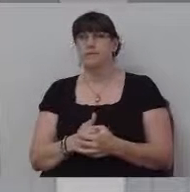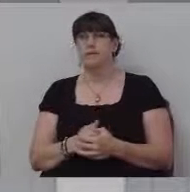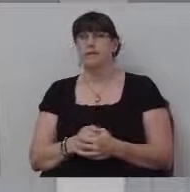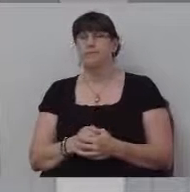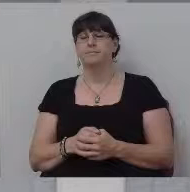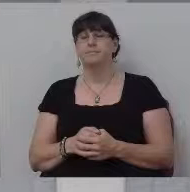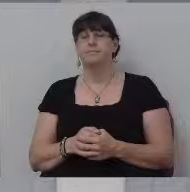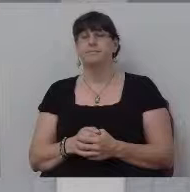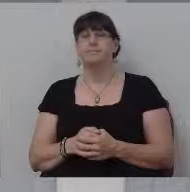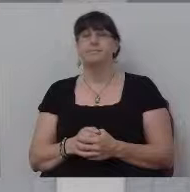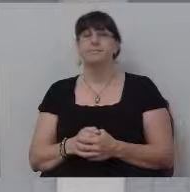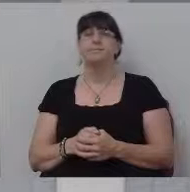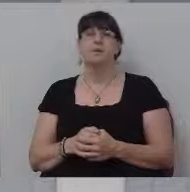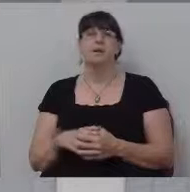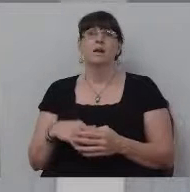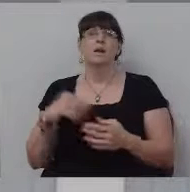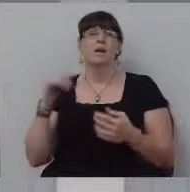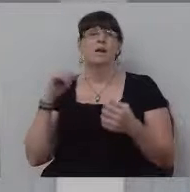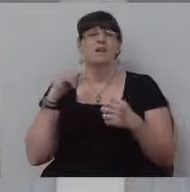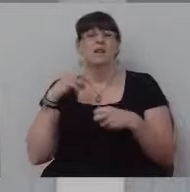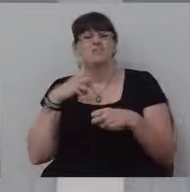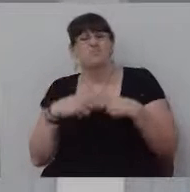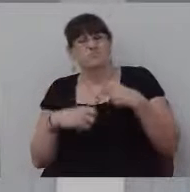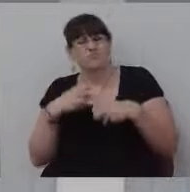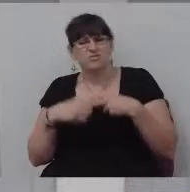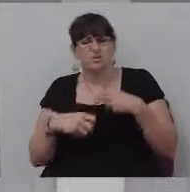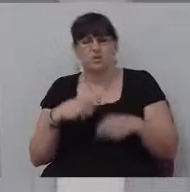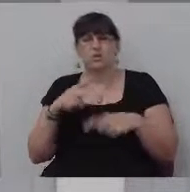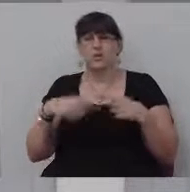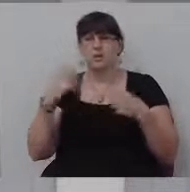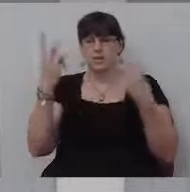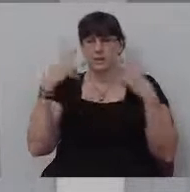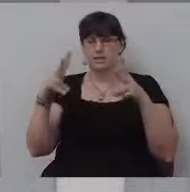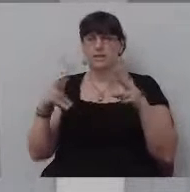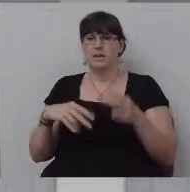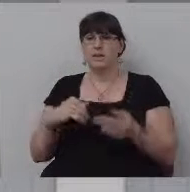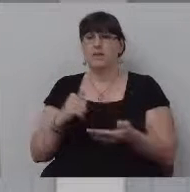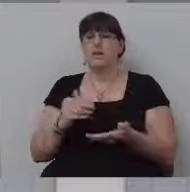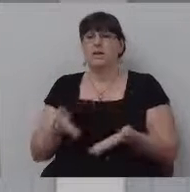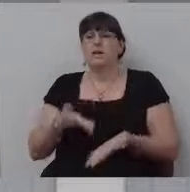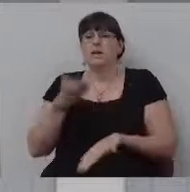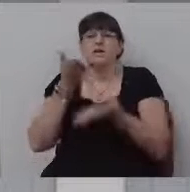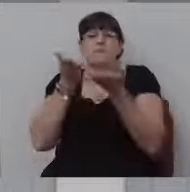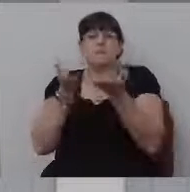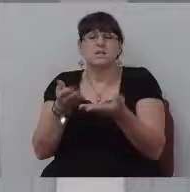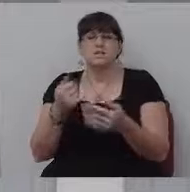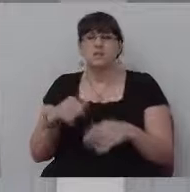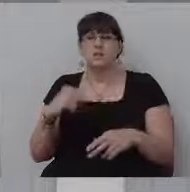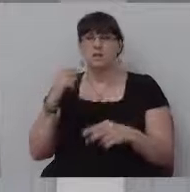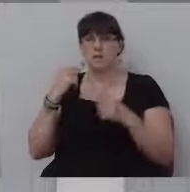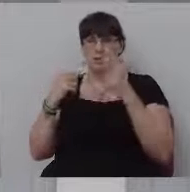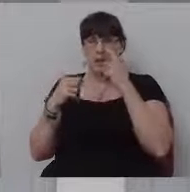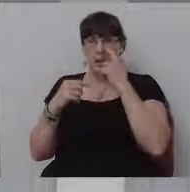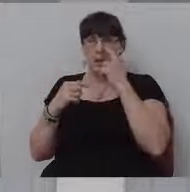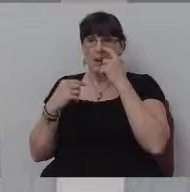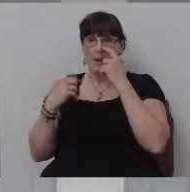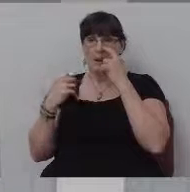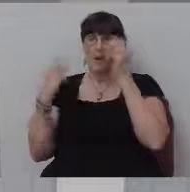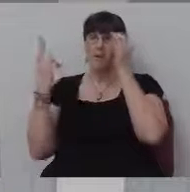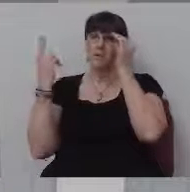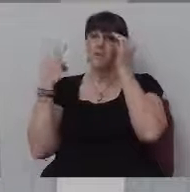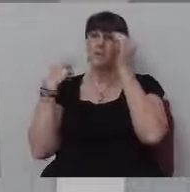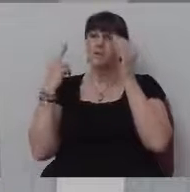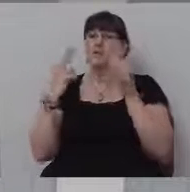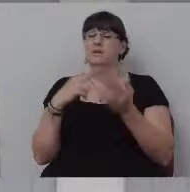and, and, uh, I struggle when I see a ministry I respect come to rely on some form of human program in order to have success, you know,